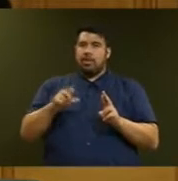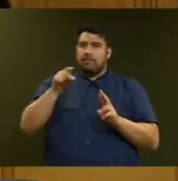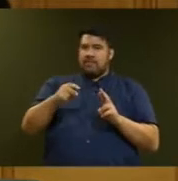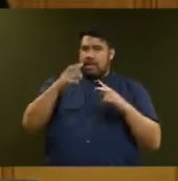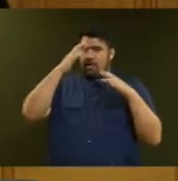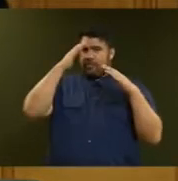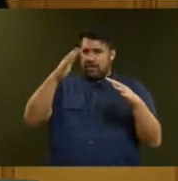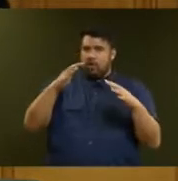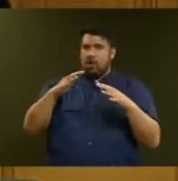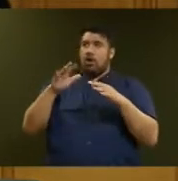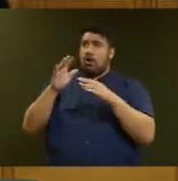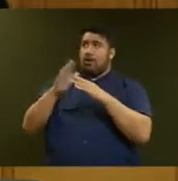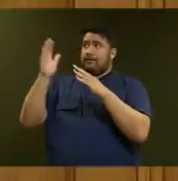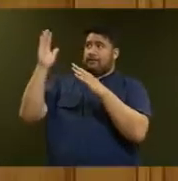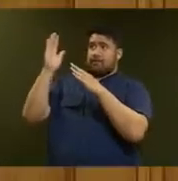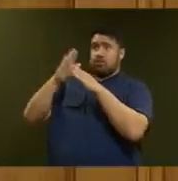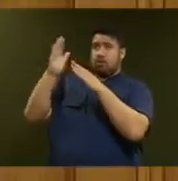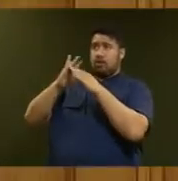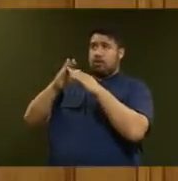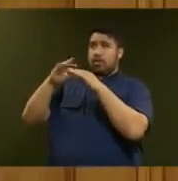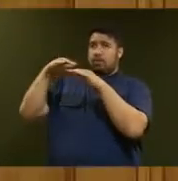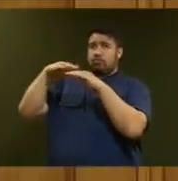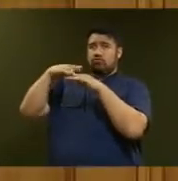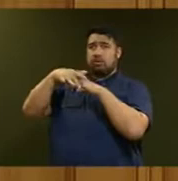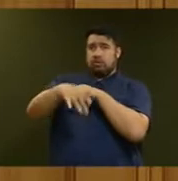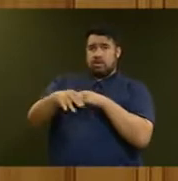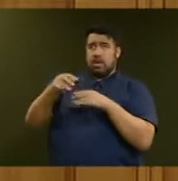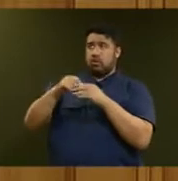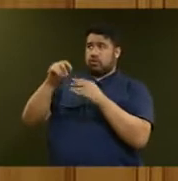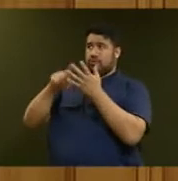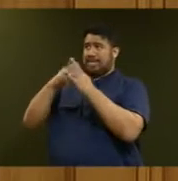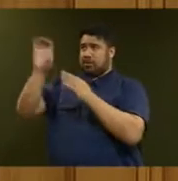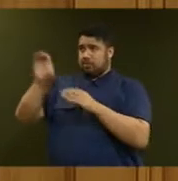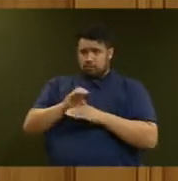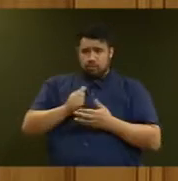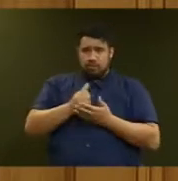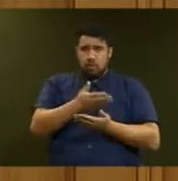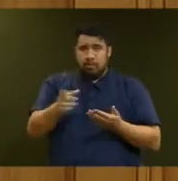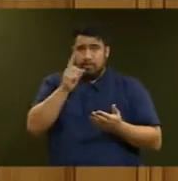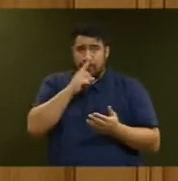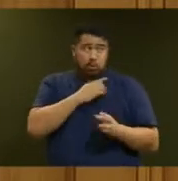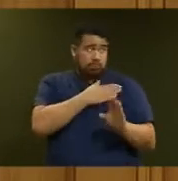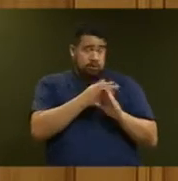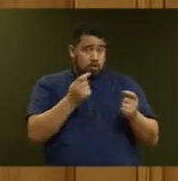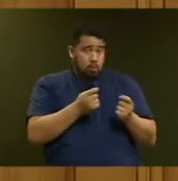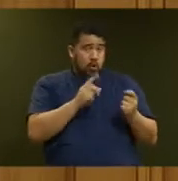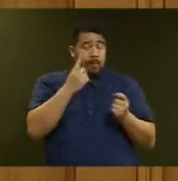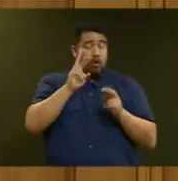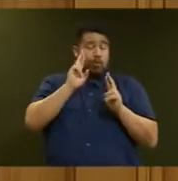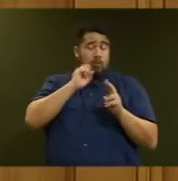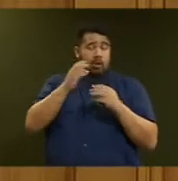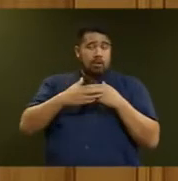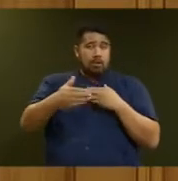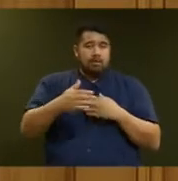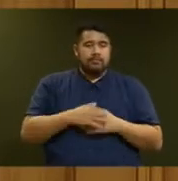clearly it hasn't worked. Supplementary. Why should all superannuitants be eligible for the